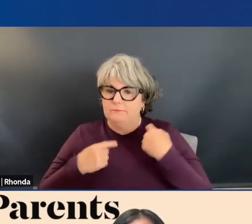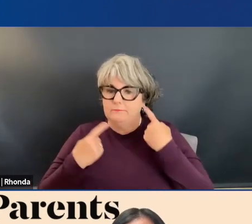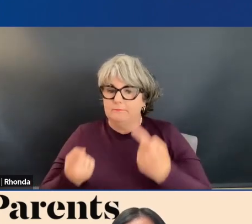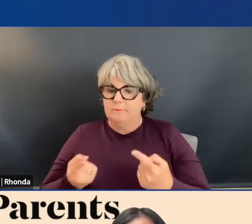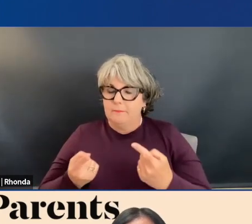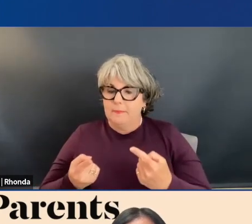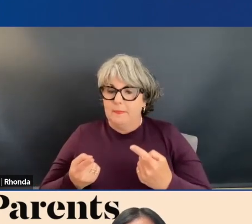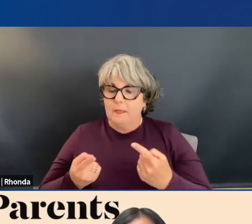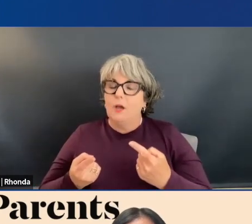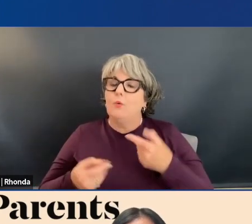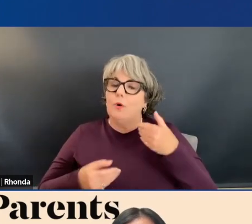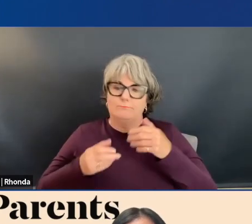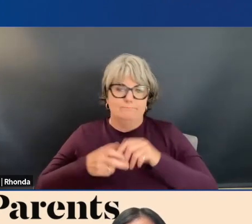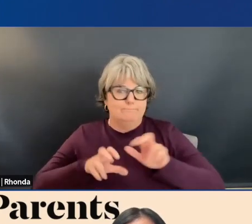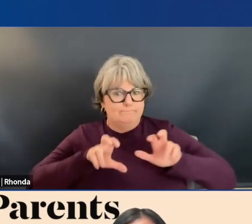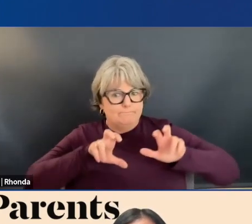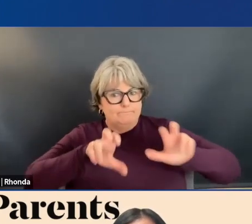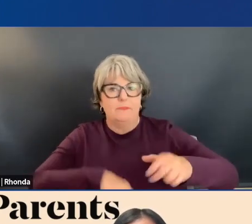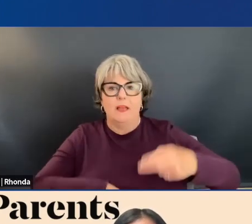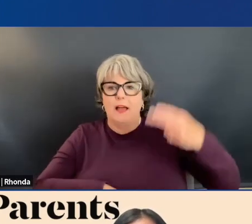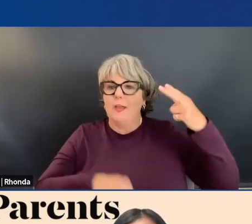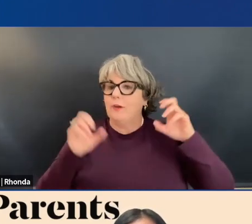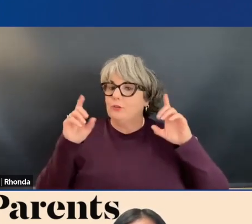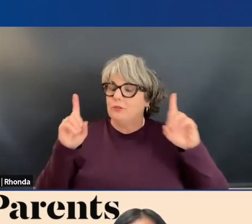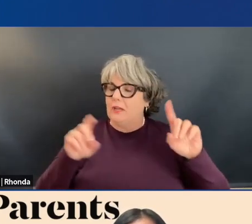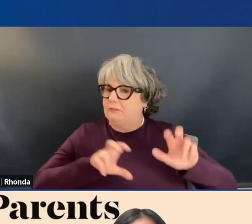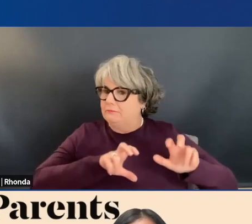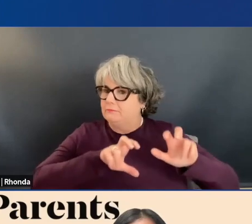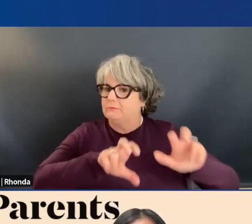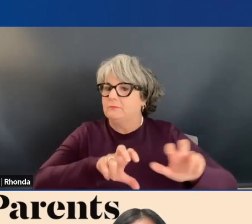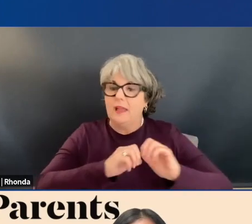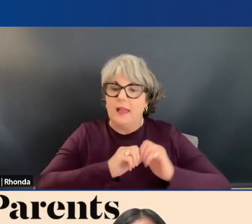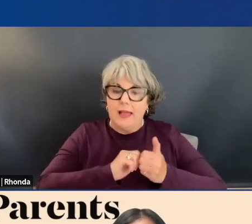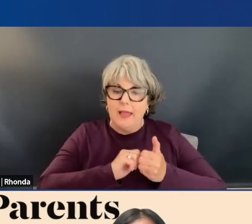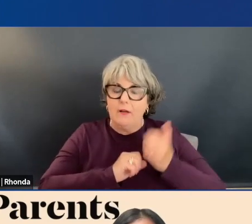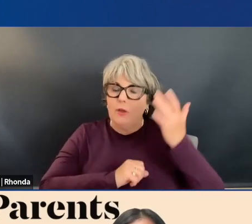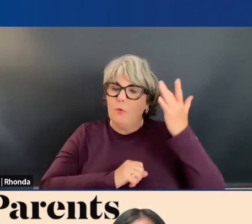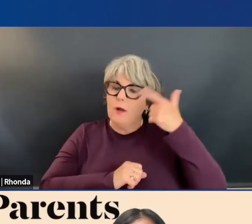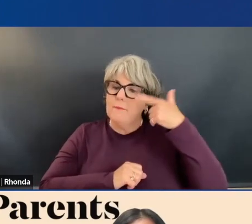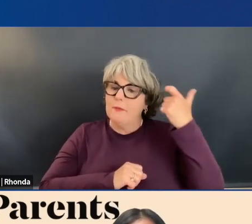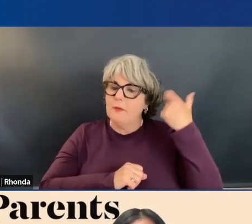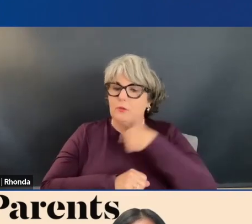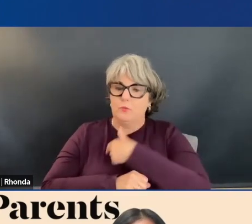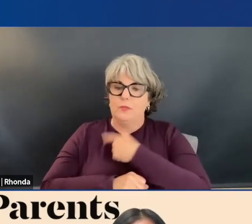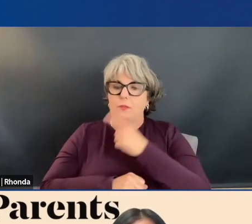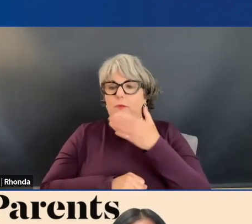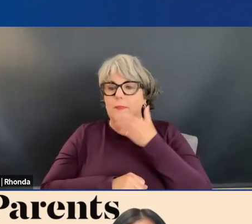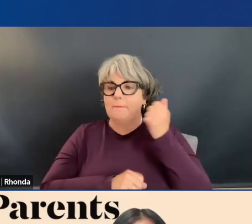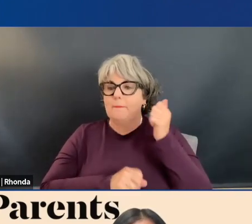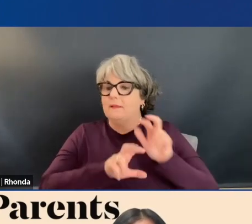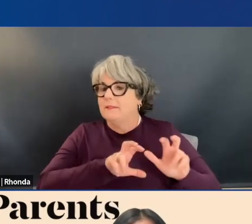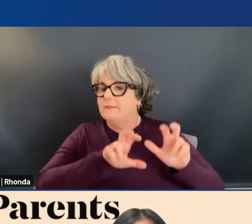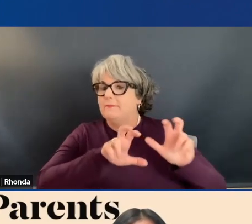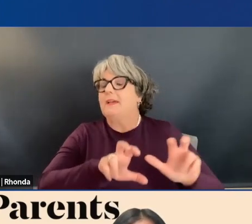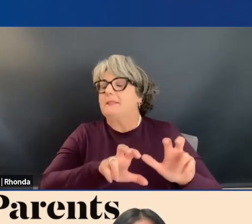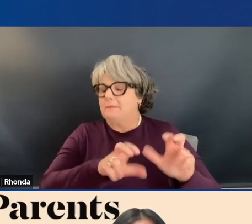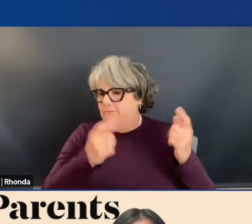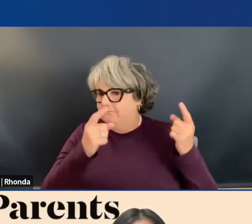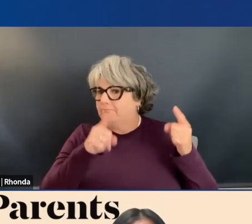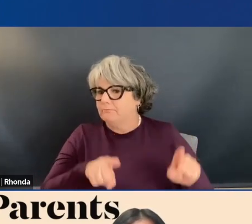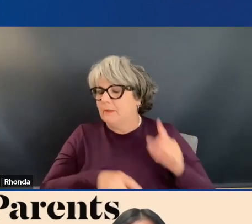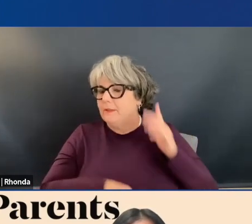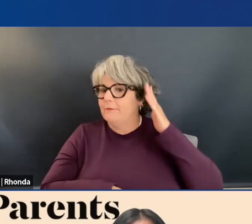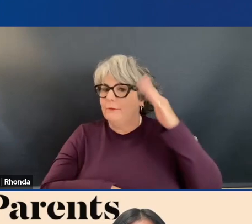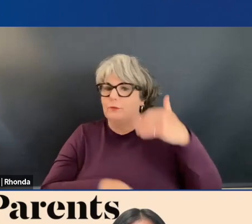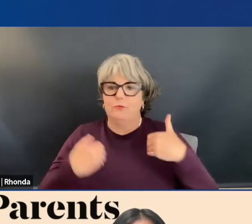we're making some big investments in higher education and we're doing it because we think it is one of the best investments we can make in the